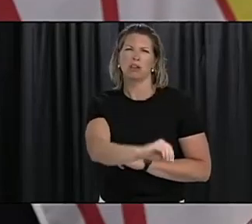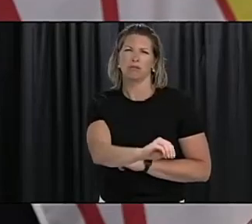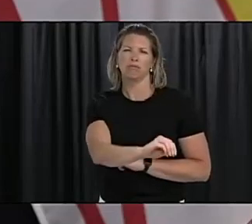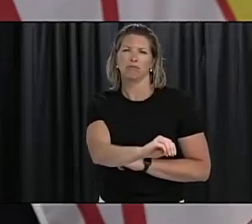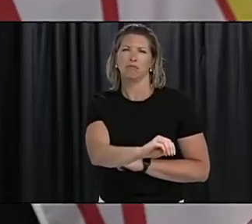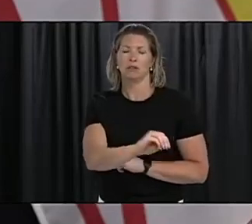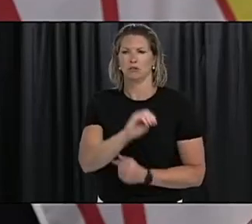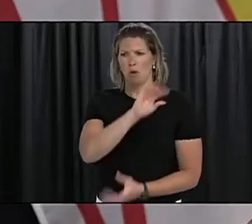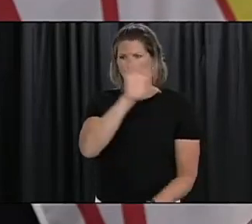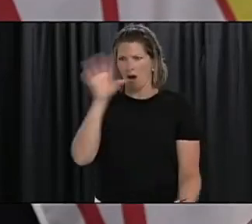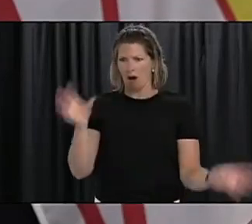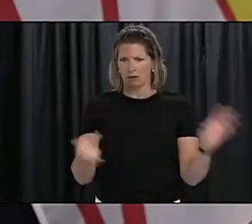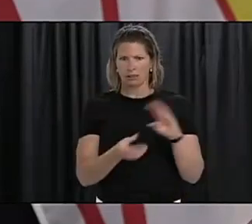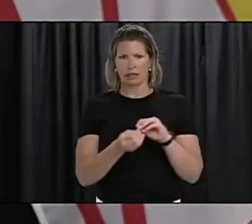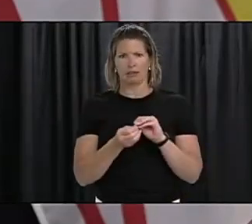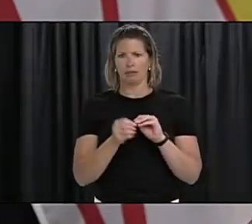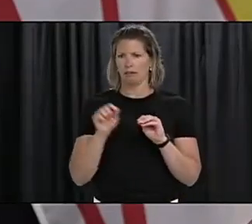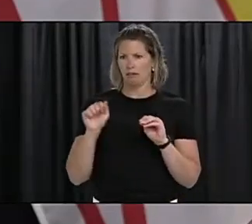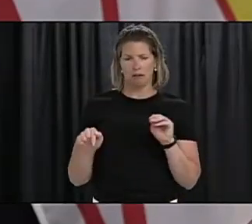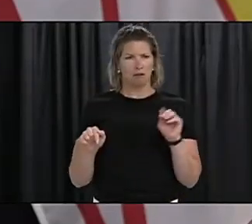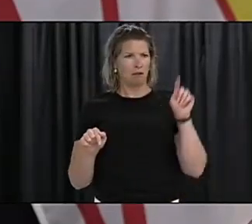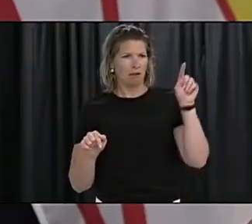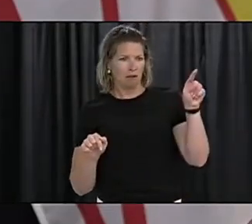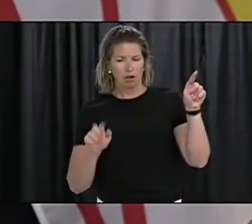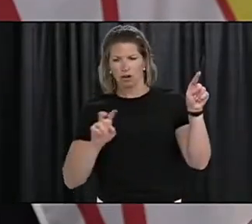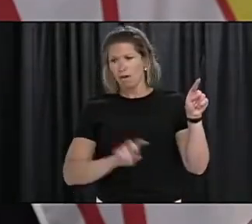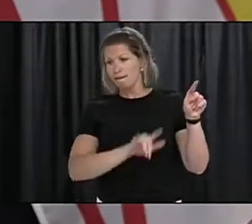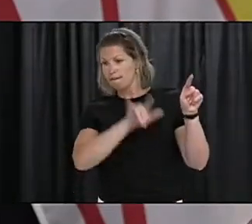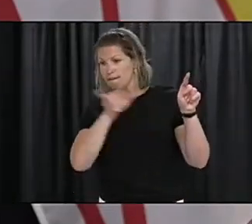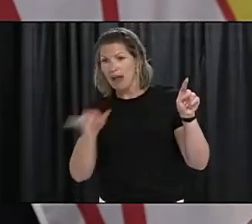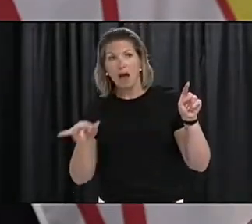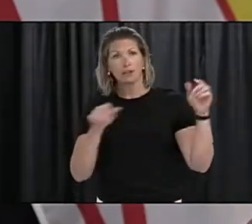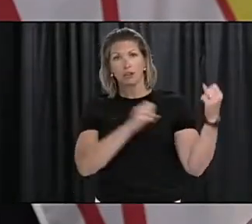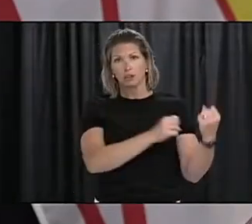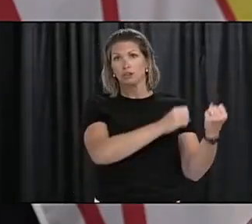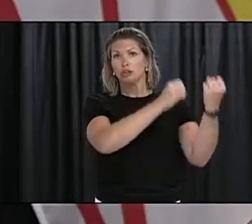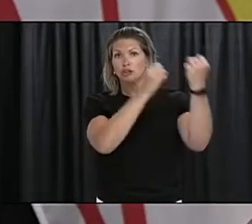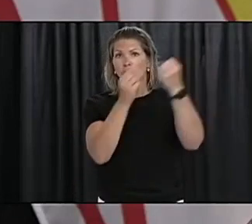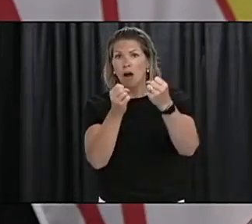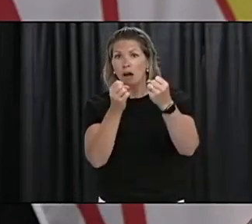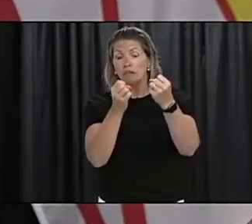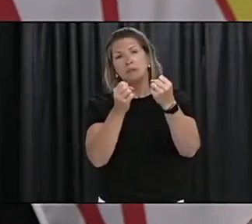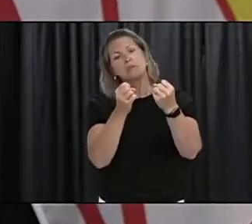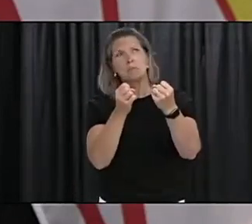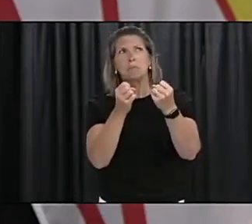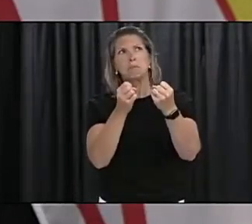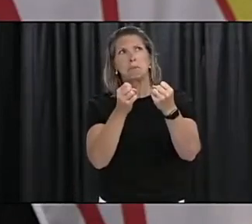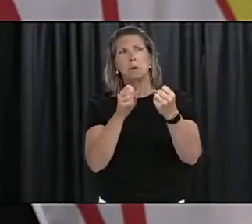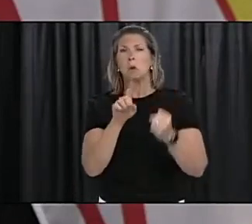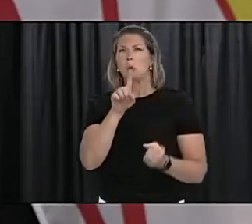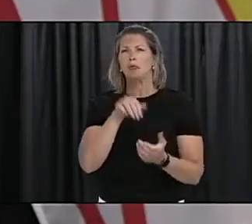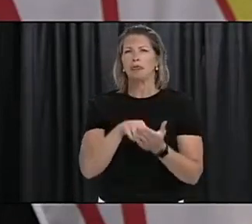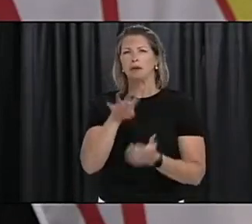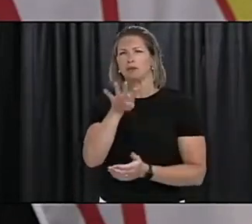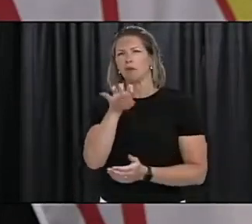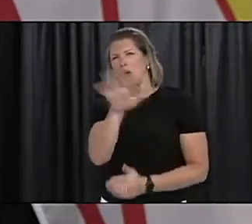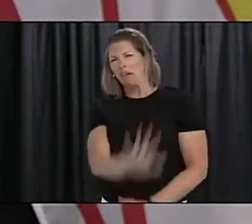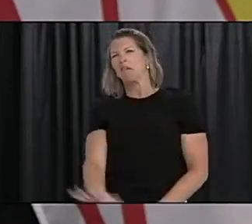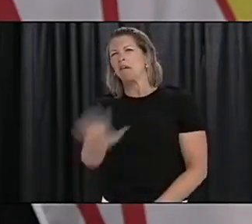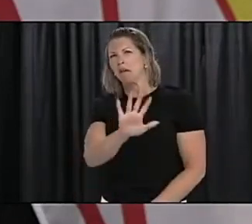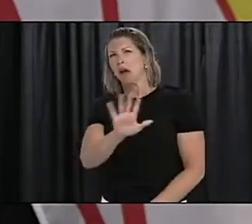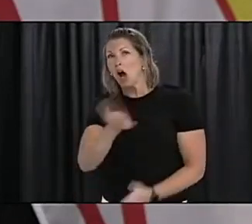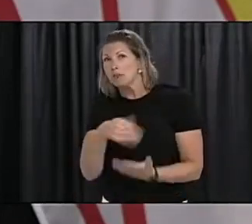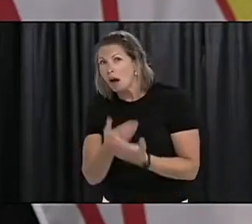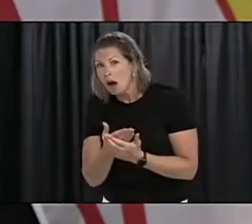those 1,049 people entering Newfoundland and Labrador yesterday, you can tell that you're not seeing a huge amount of people coming into our